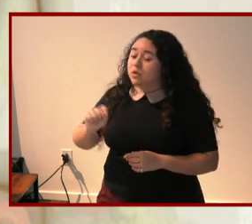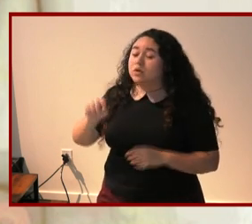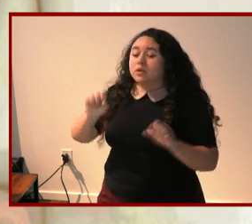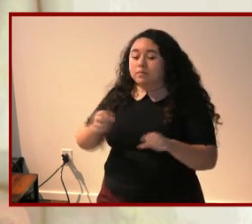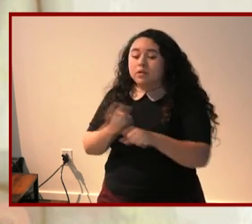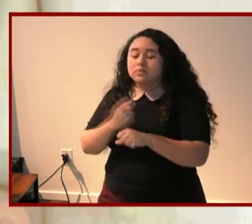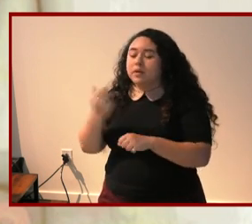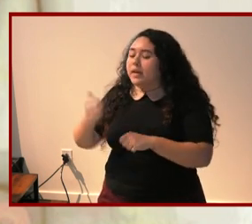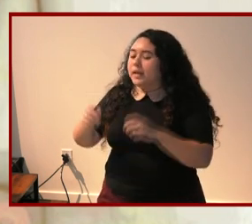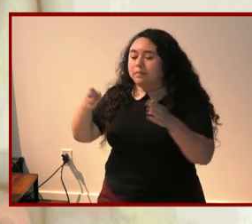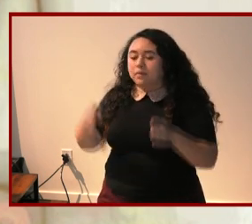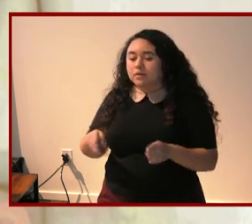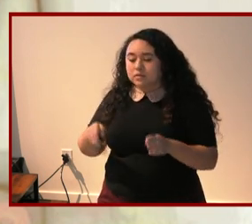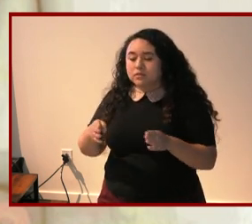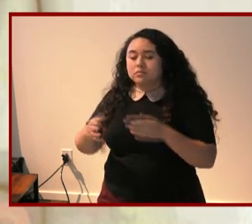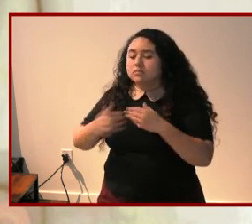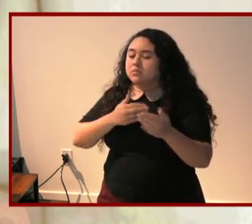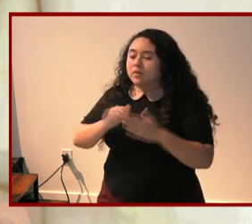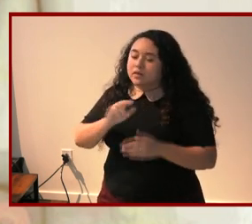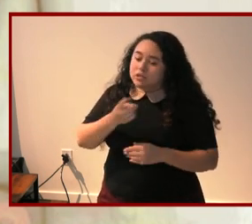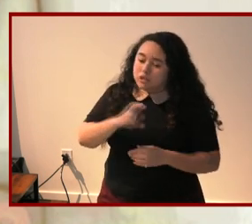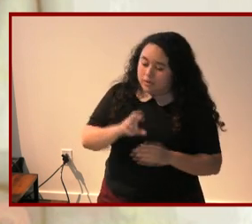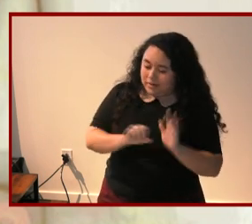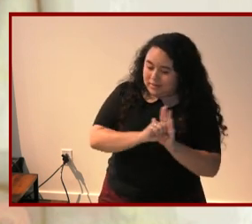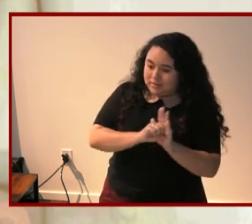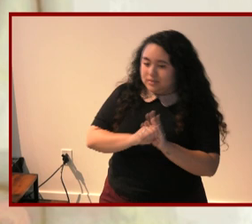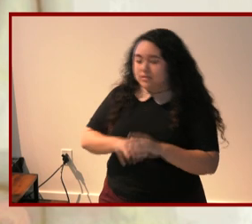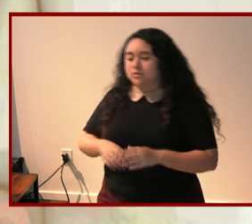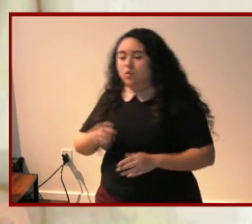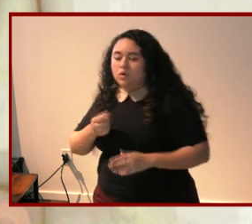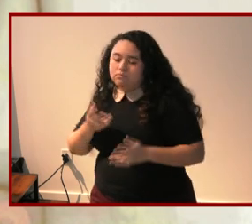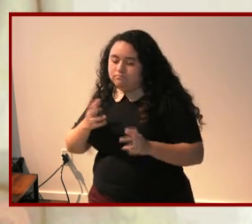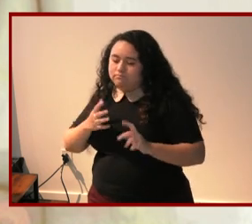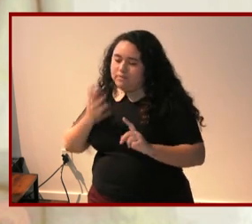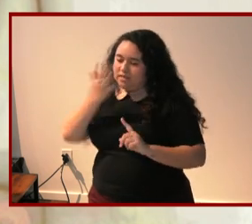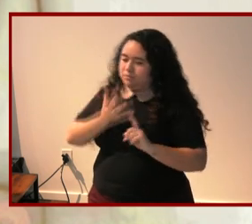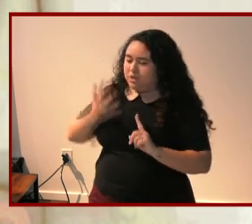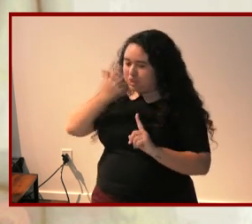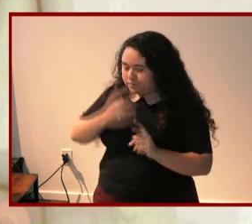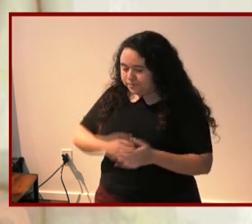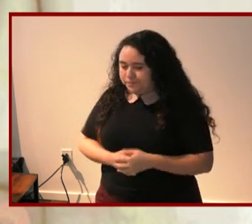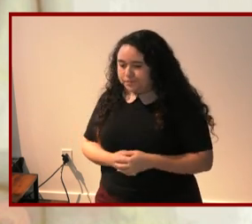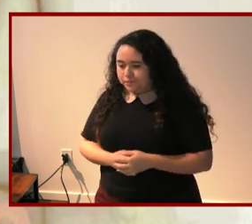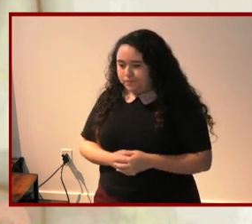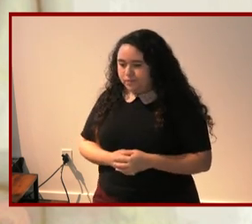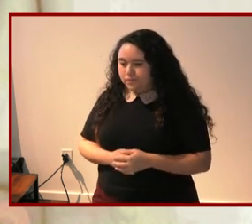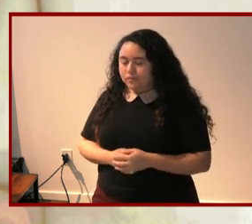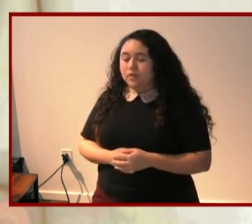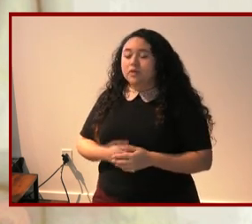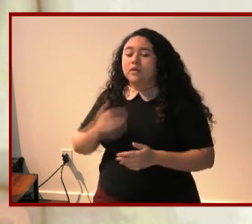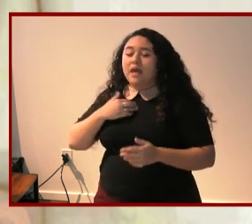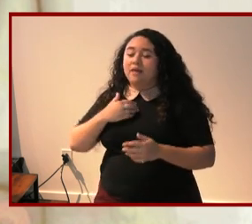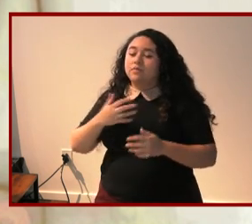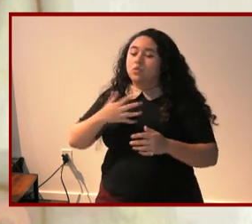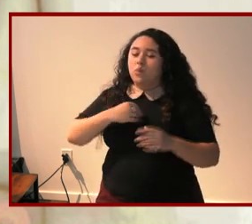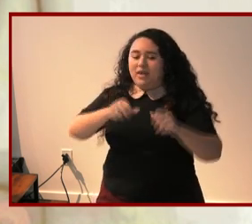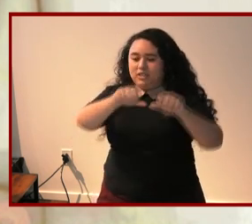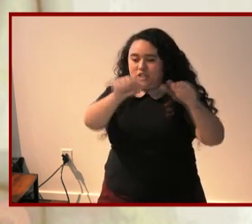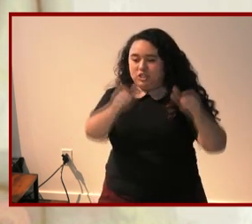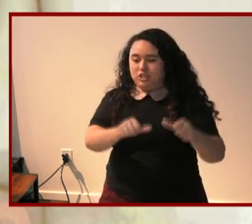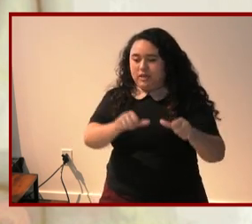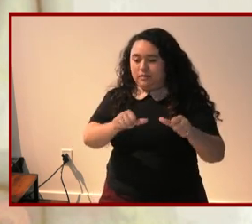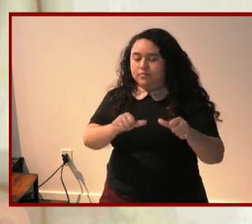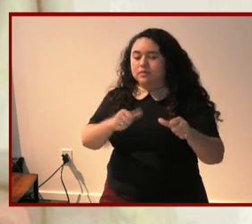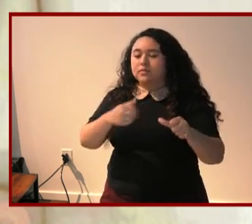used by any person regardless of gender identity or expression above the text are white figures that comprise the